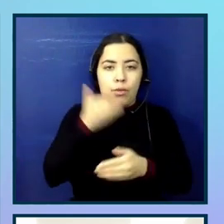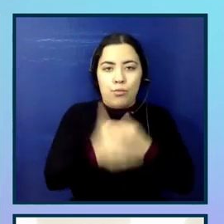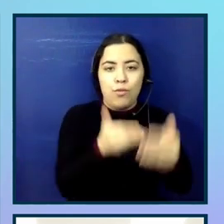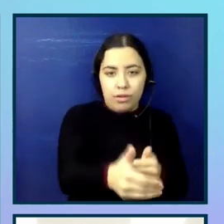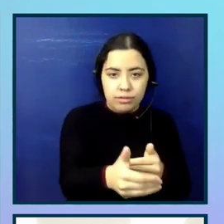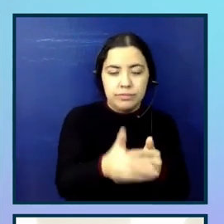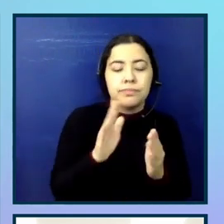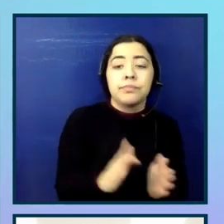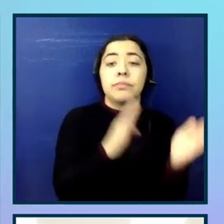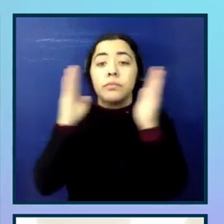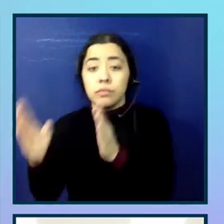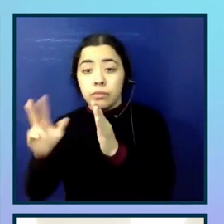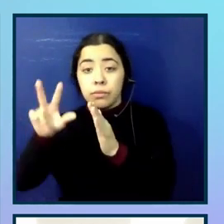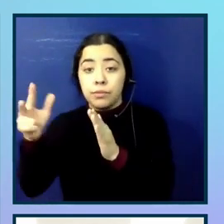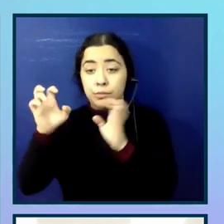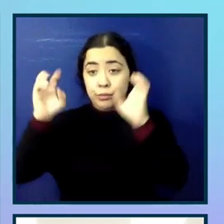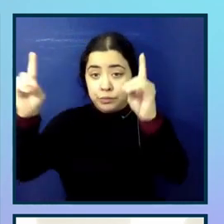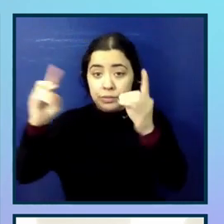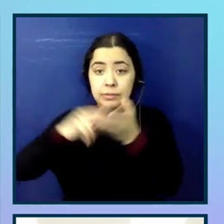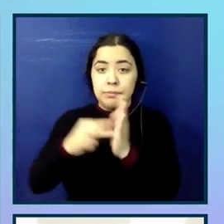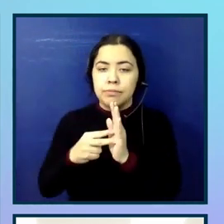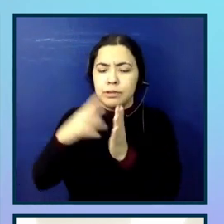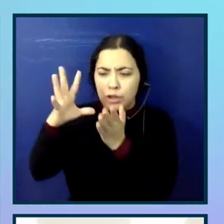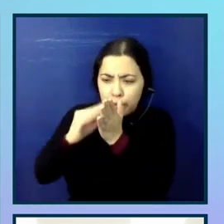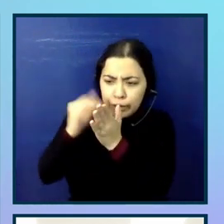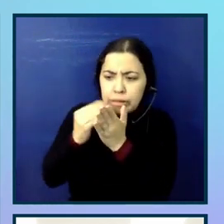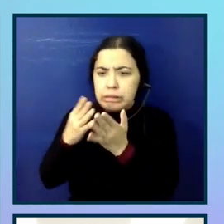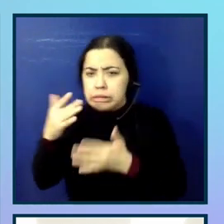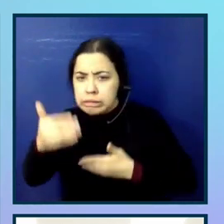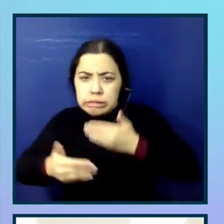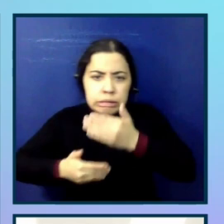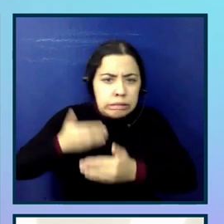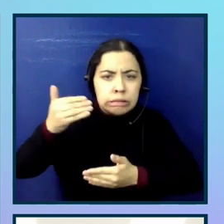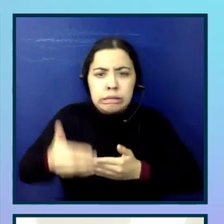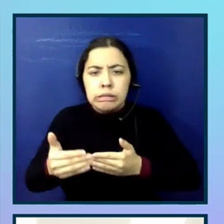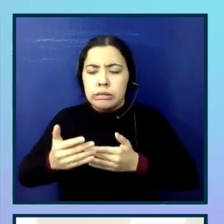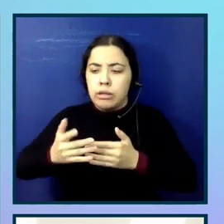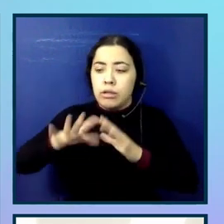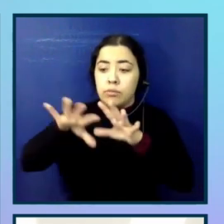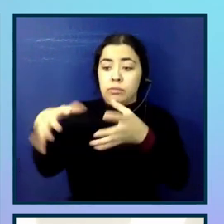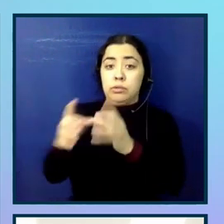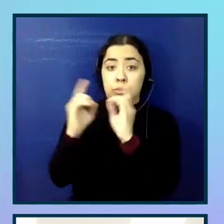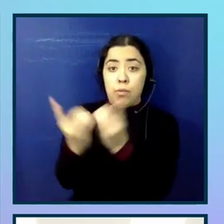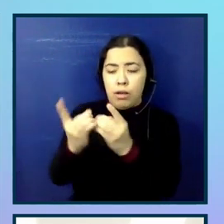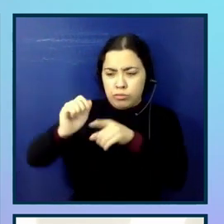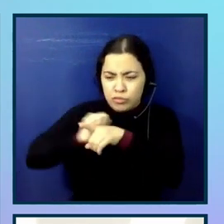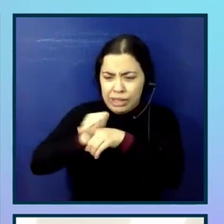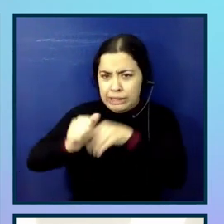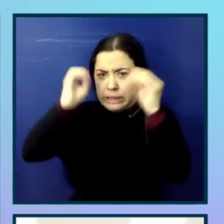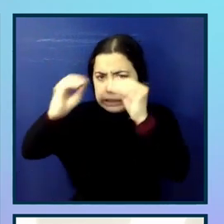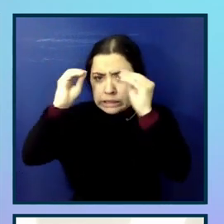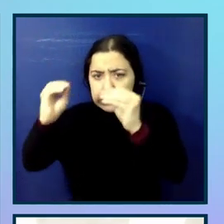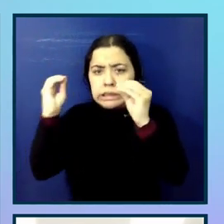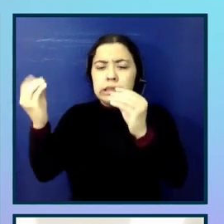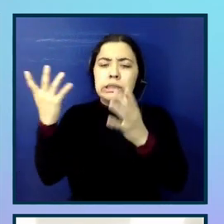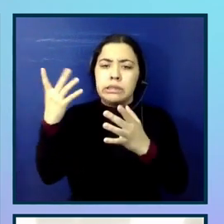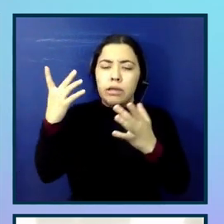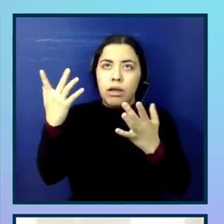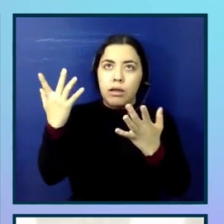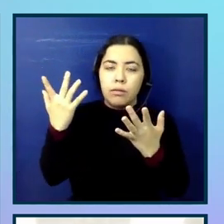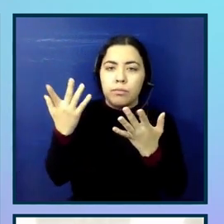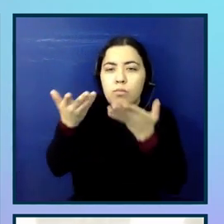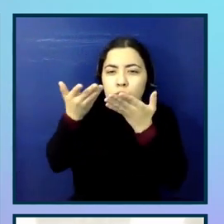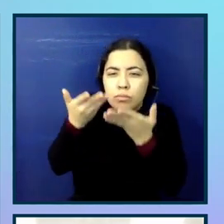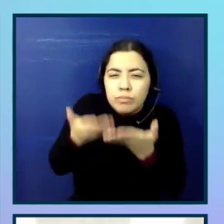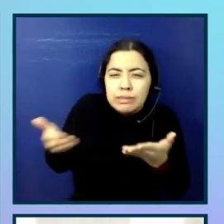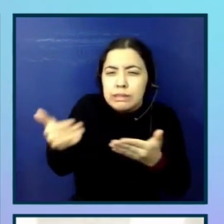So we've created lots of learning paths. We've had tailored training for the entire department, process and tools workshops, and started to build an